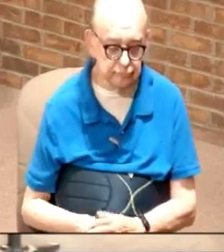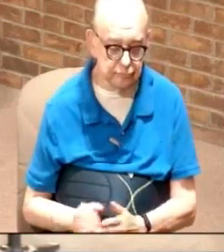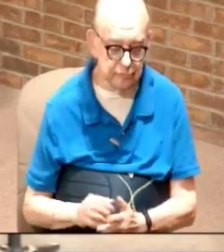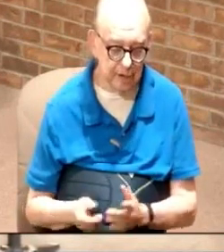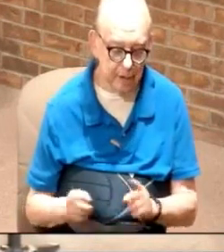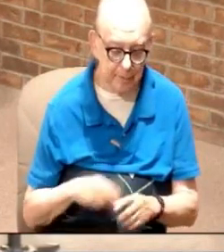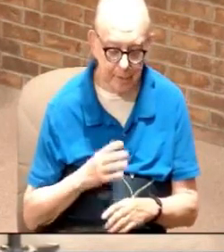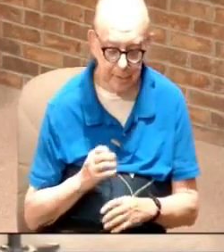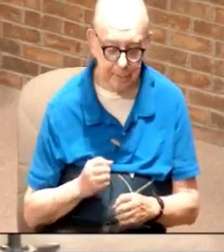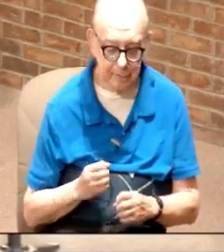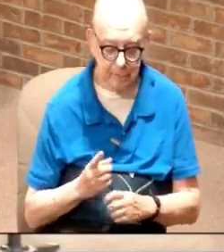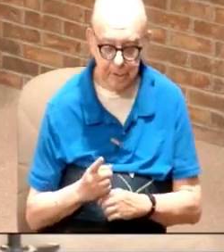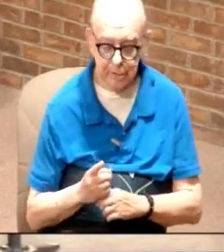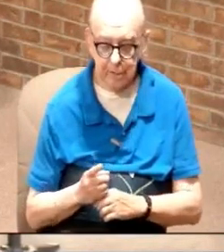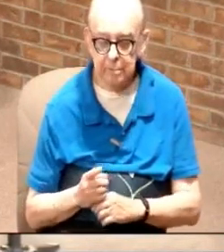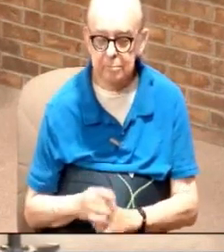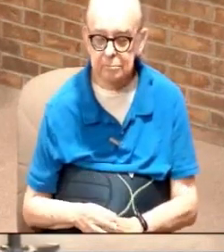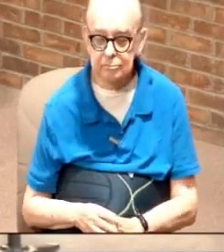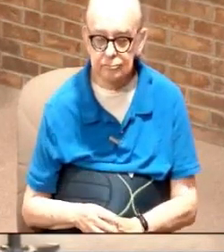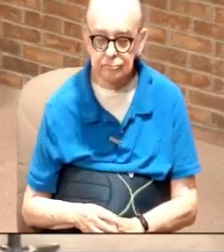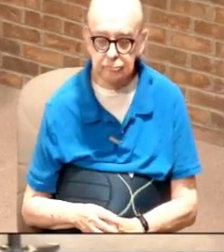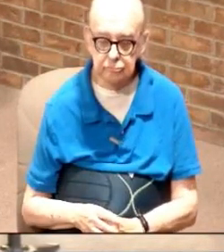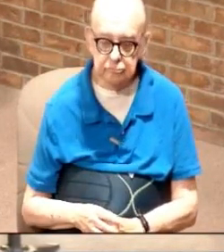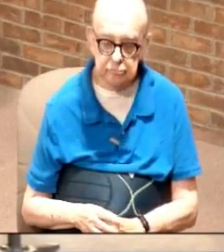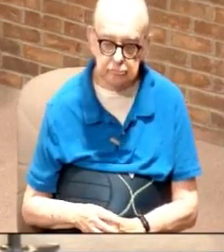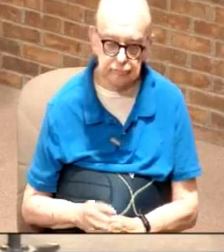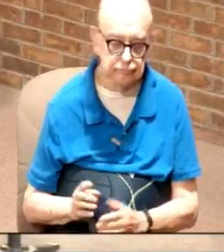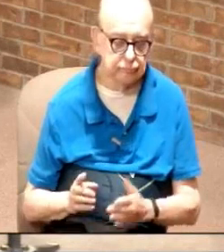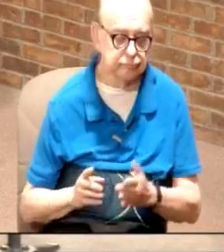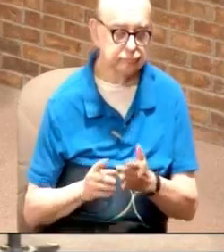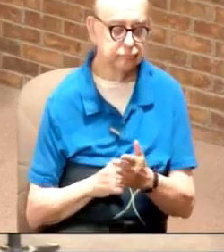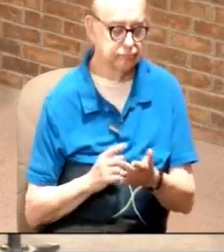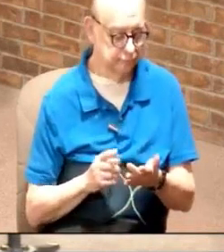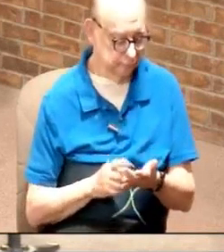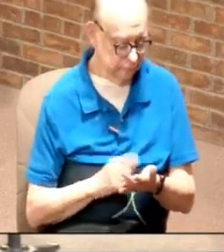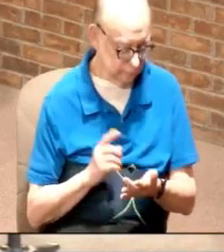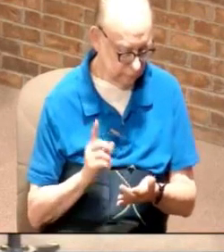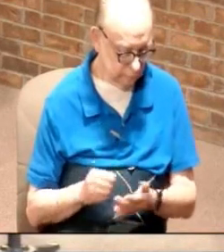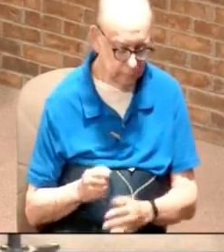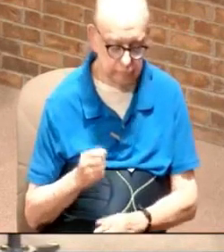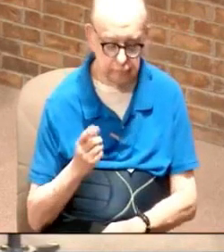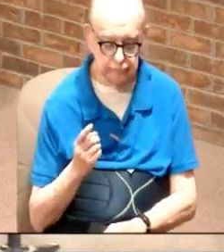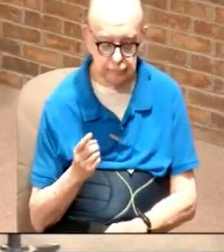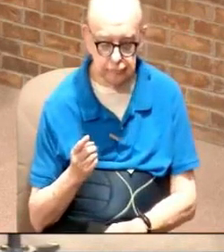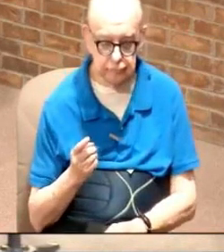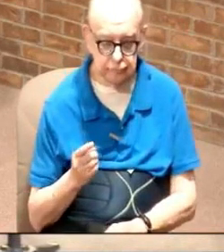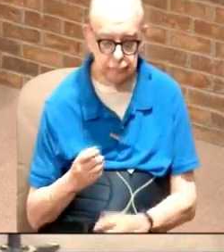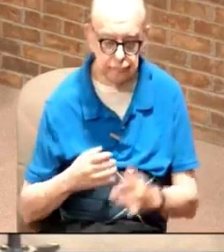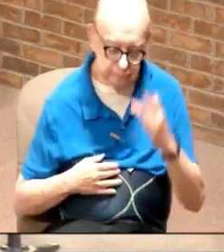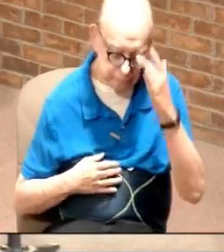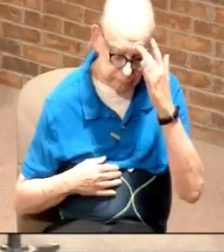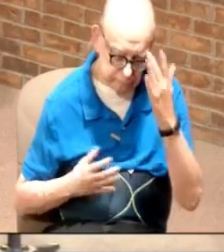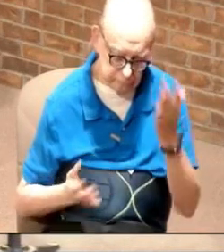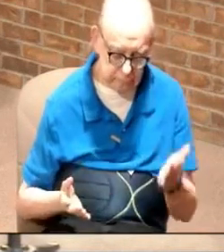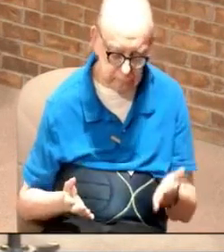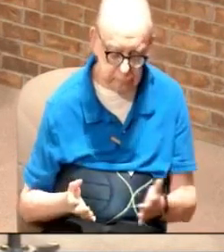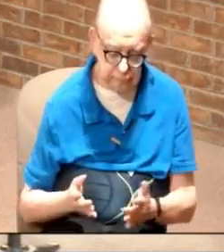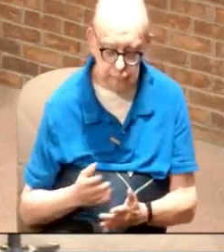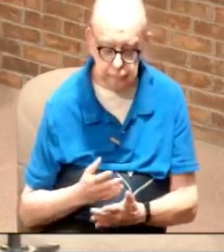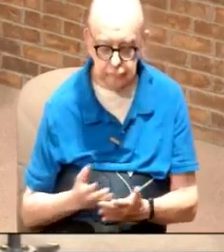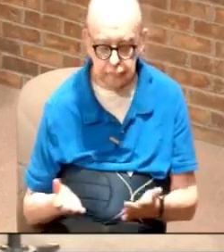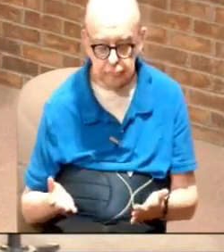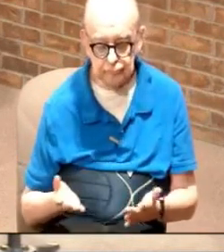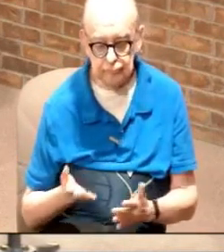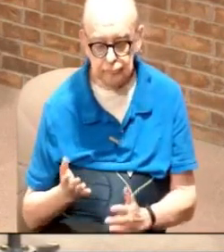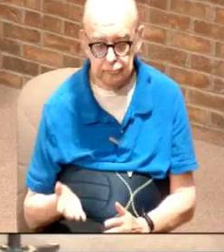next year okay and sometimes we need to understand the sicknesses and the illnesses and things